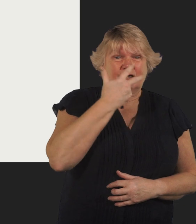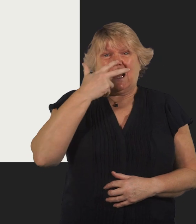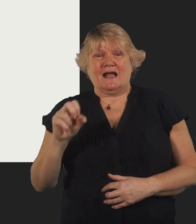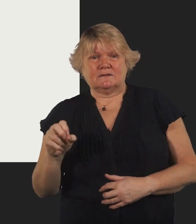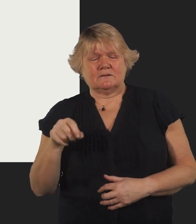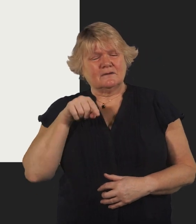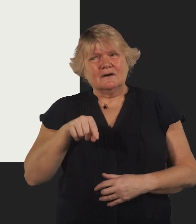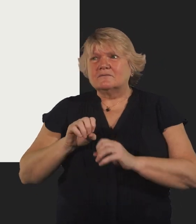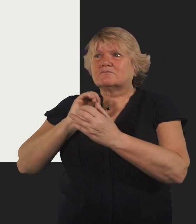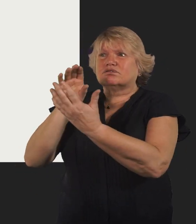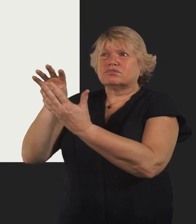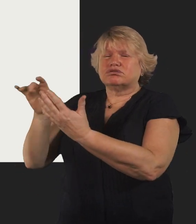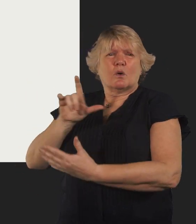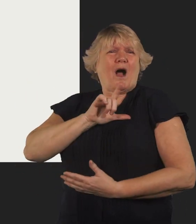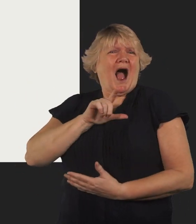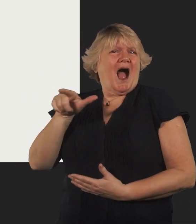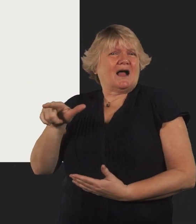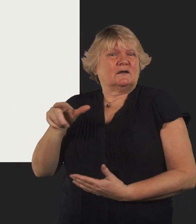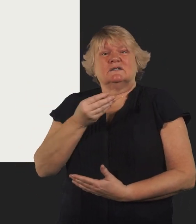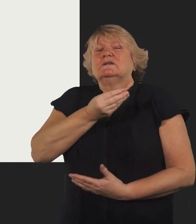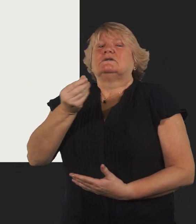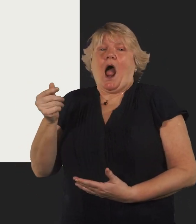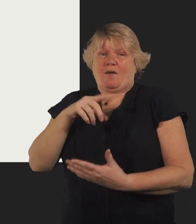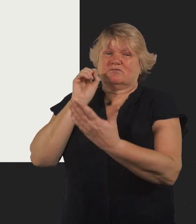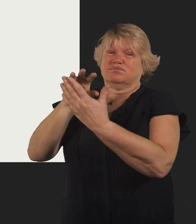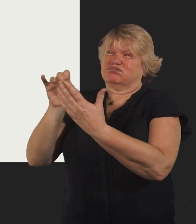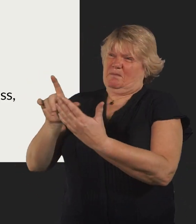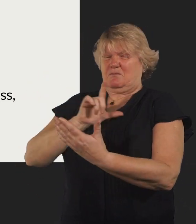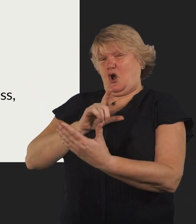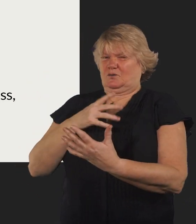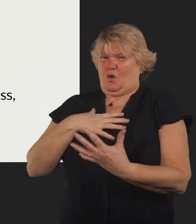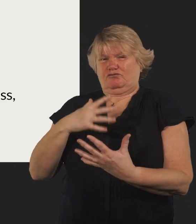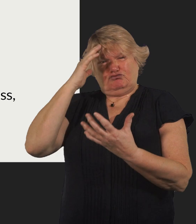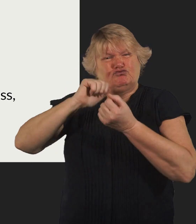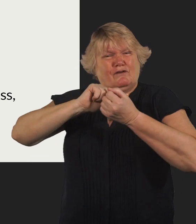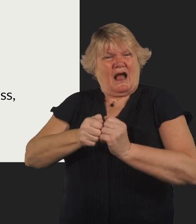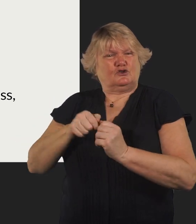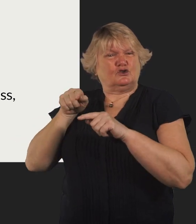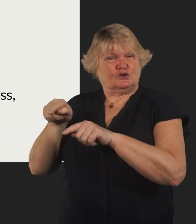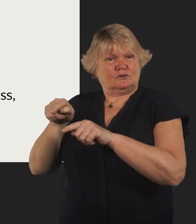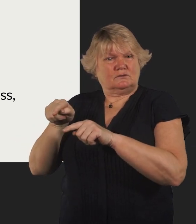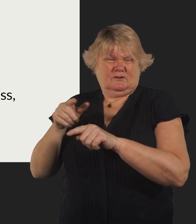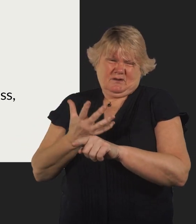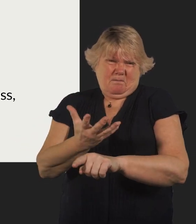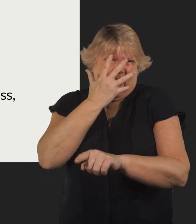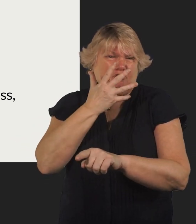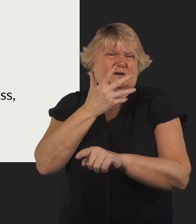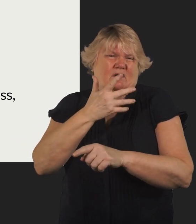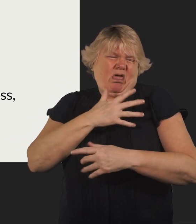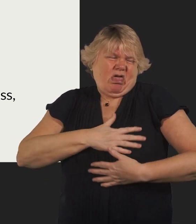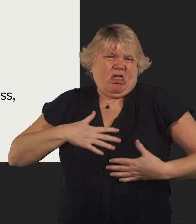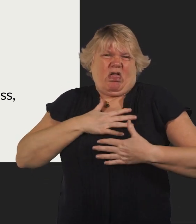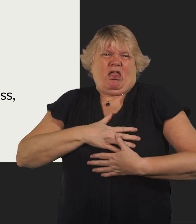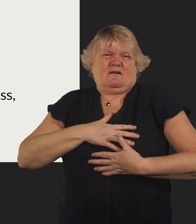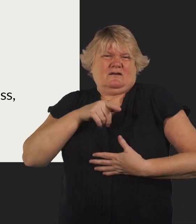why is it shared in some cases the content is shared in an act of revenge to embarrass